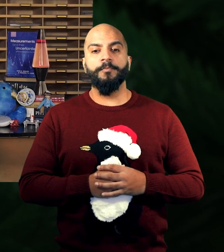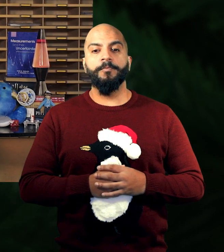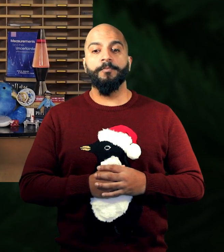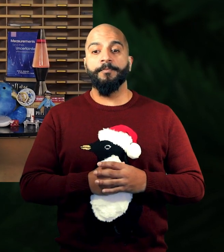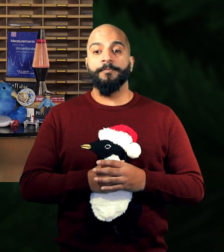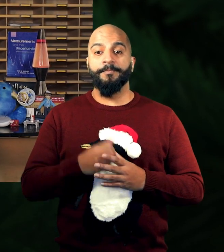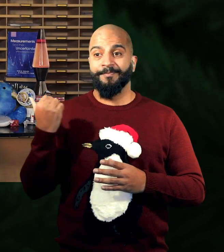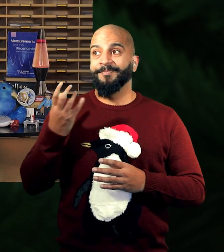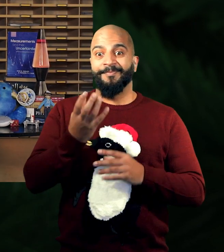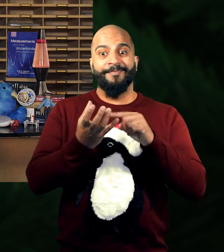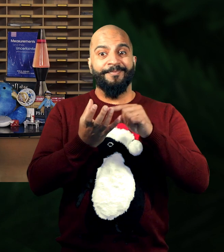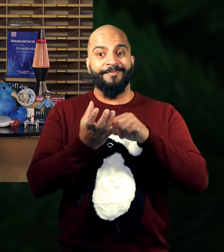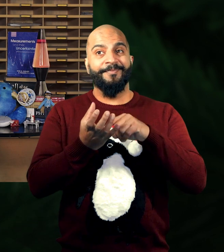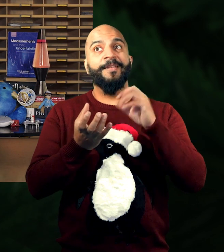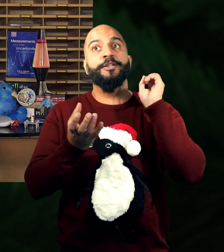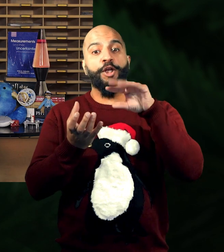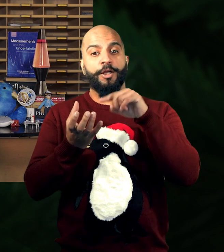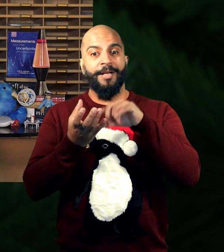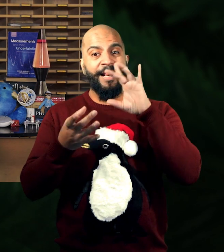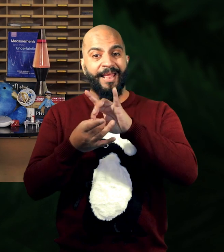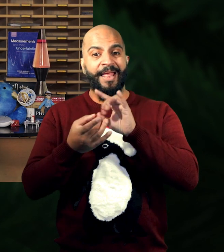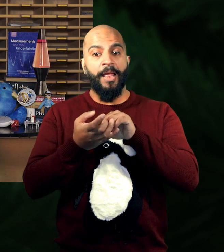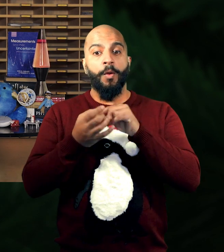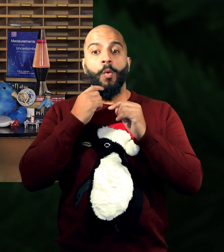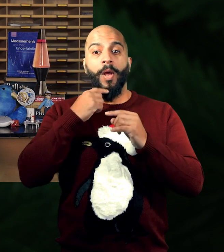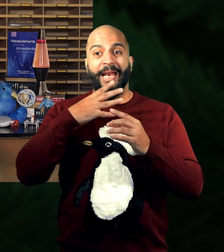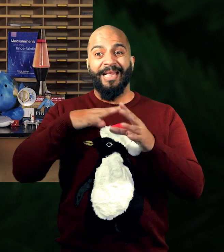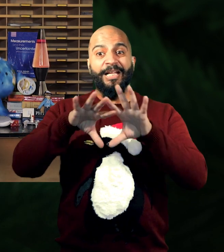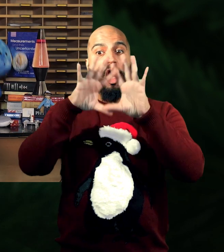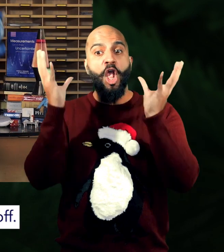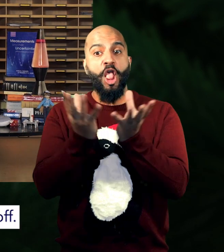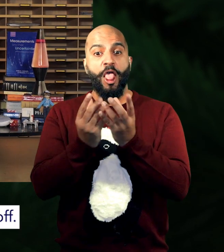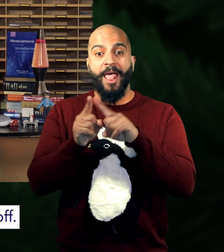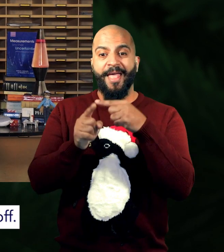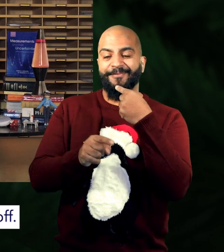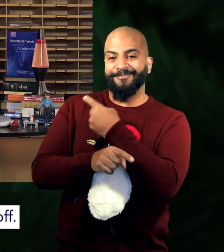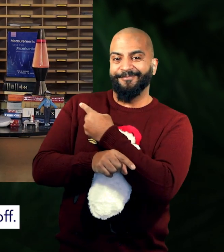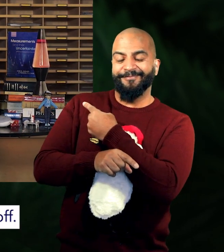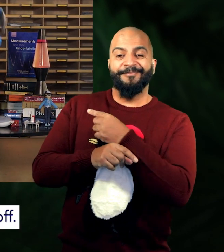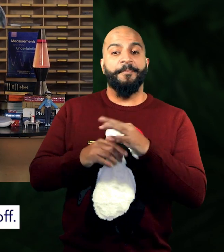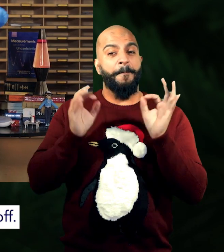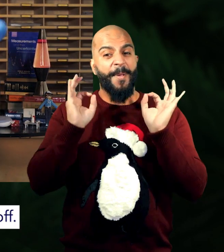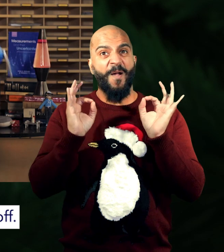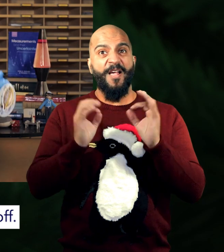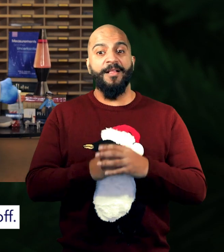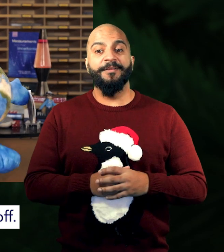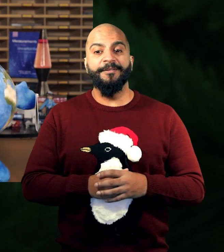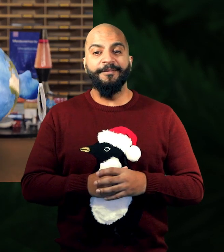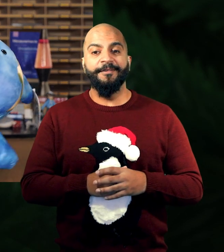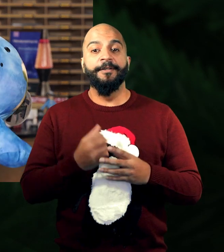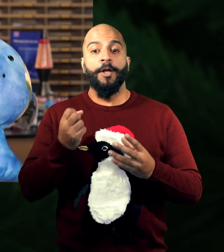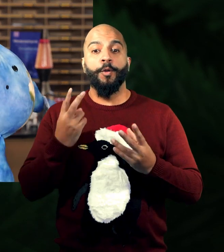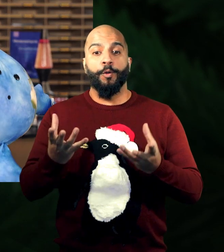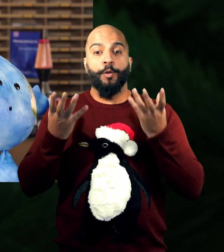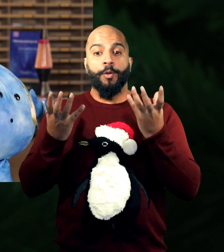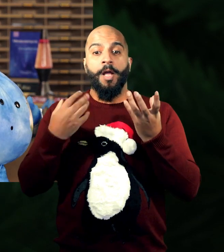This thing here, this is going to be the Sun, and I'm going to need an Earth. Perfect. Obviously, the sizes of these are a little bit off,